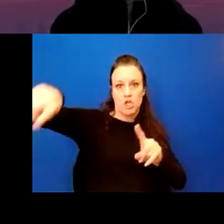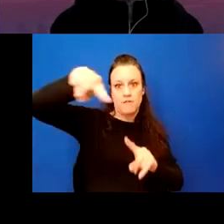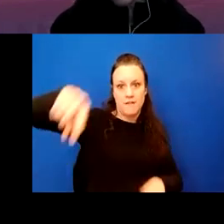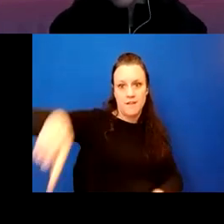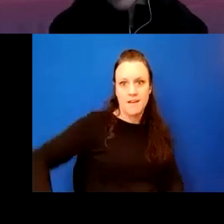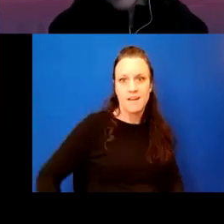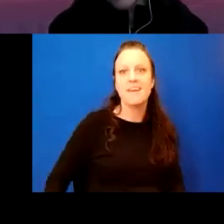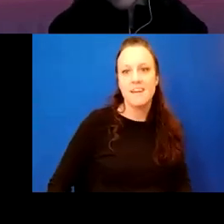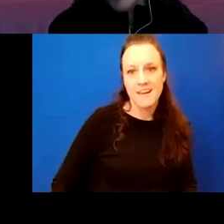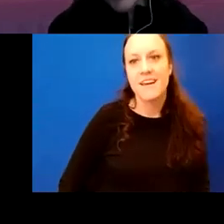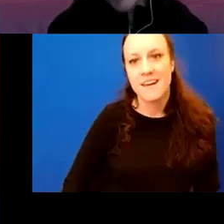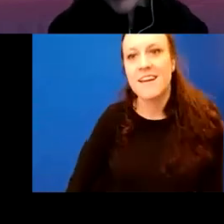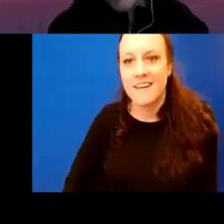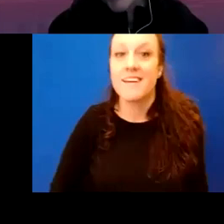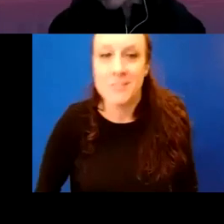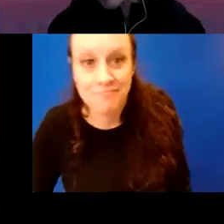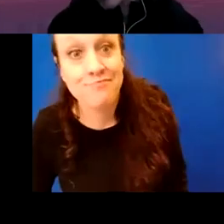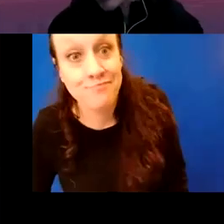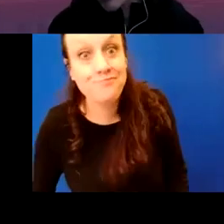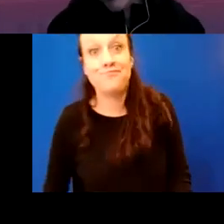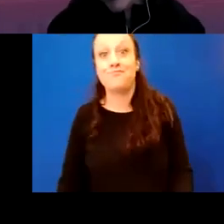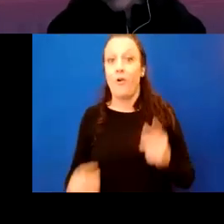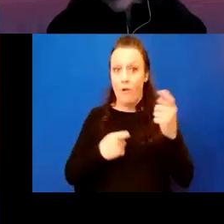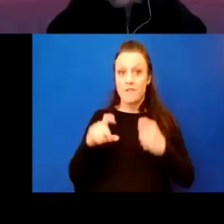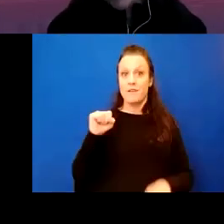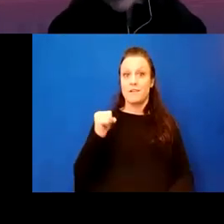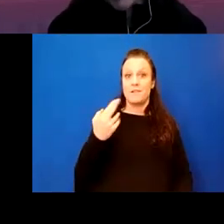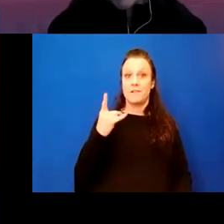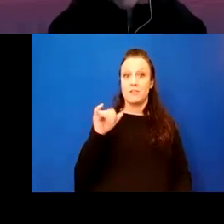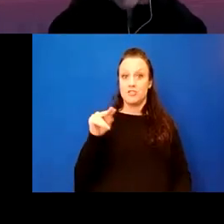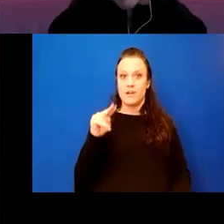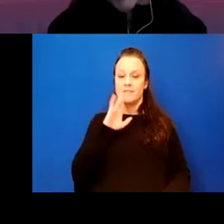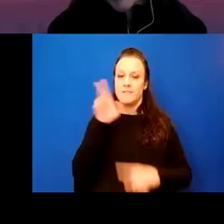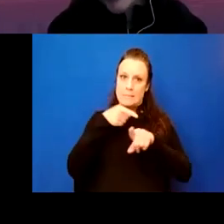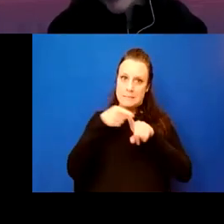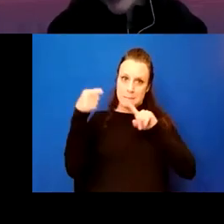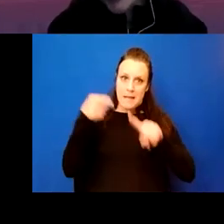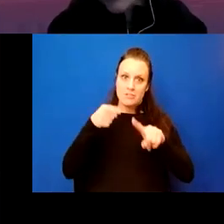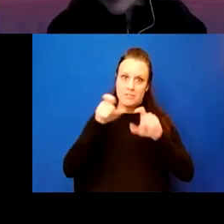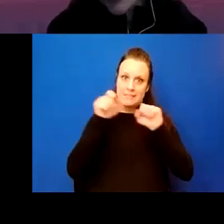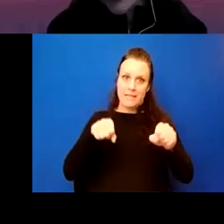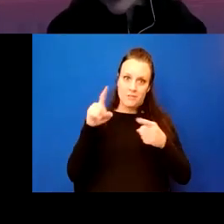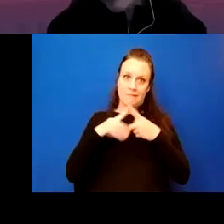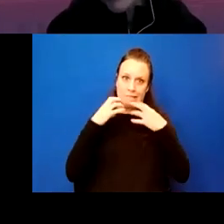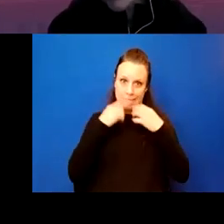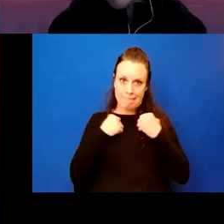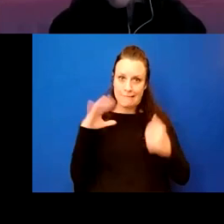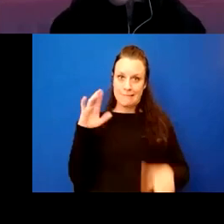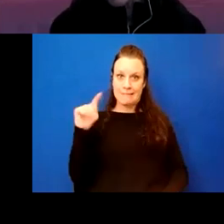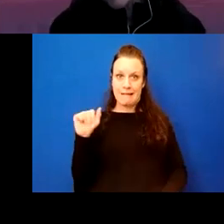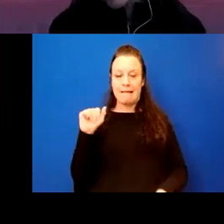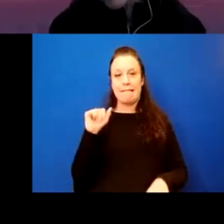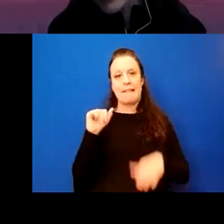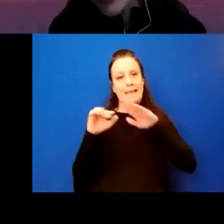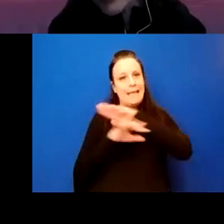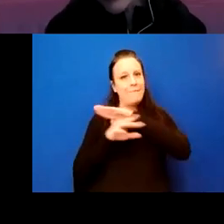Yeah, we, we actually get that question a lot. Um, Sheridan is a very special station to the CTA and the infrastructure team. Um,